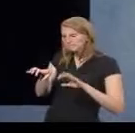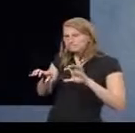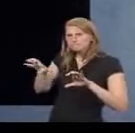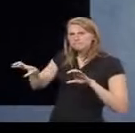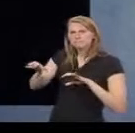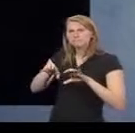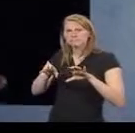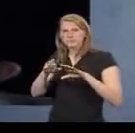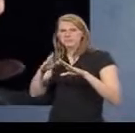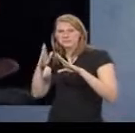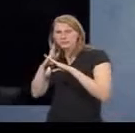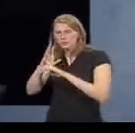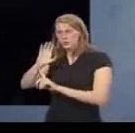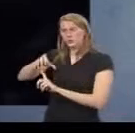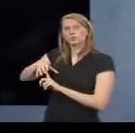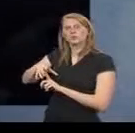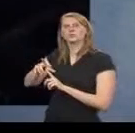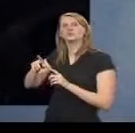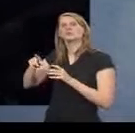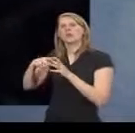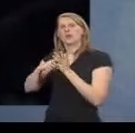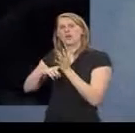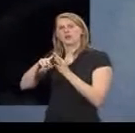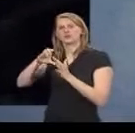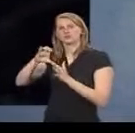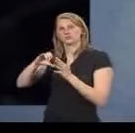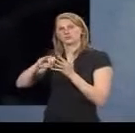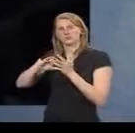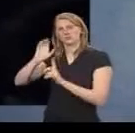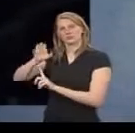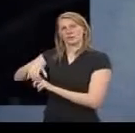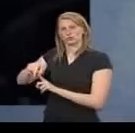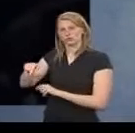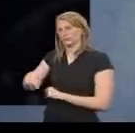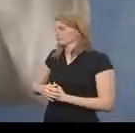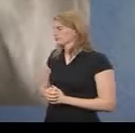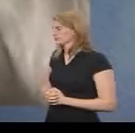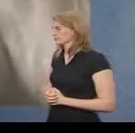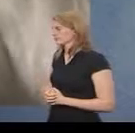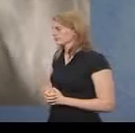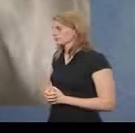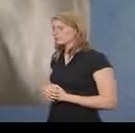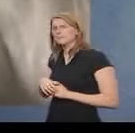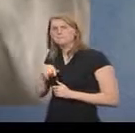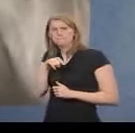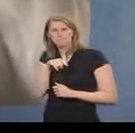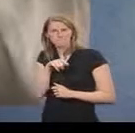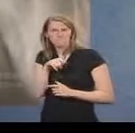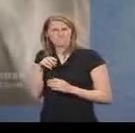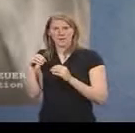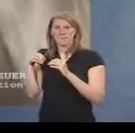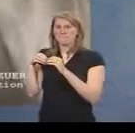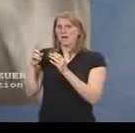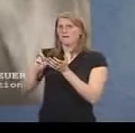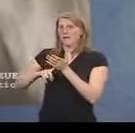unit known as Alec Station. And how did you rate Bin Laden as a threat at that time?